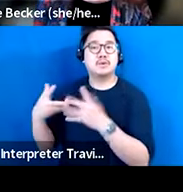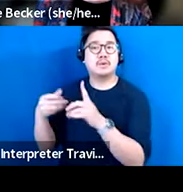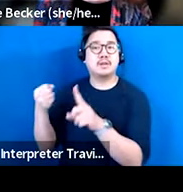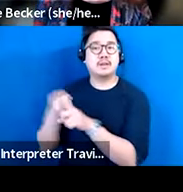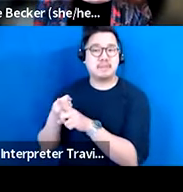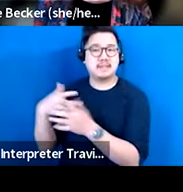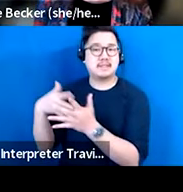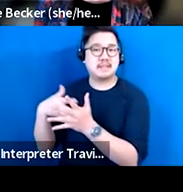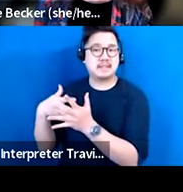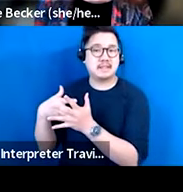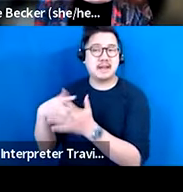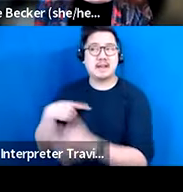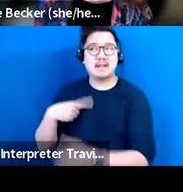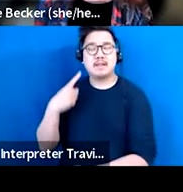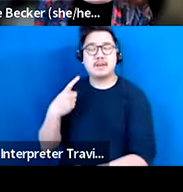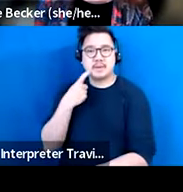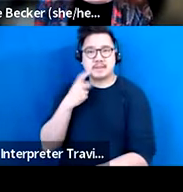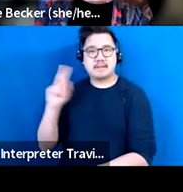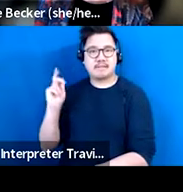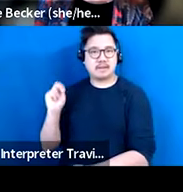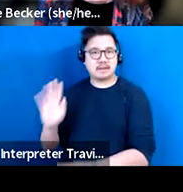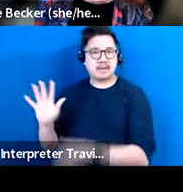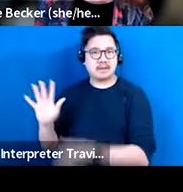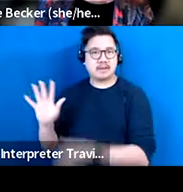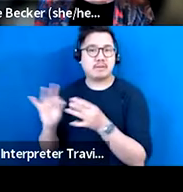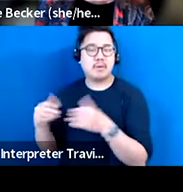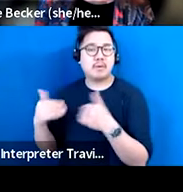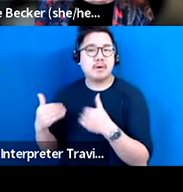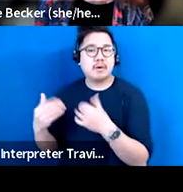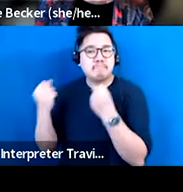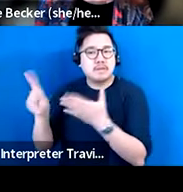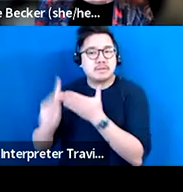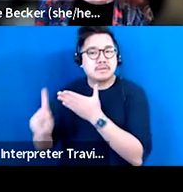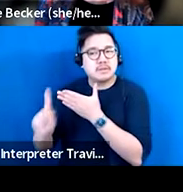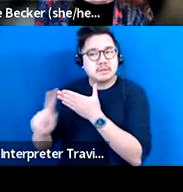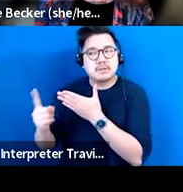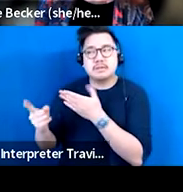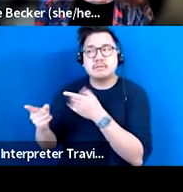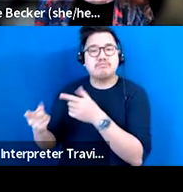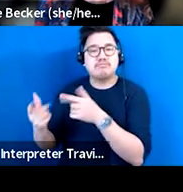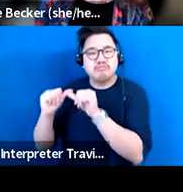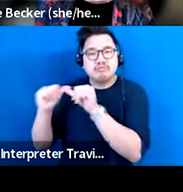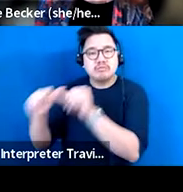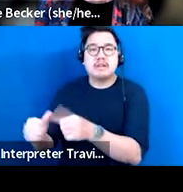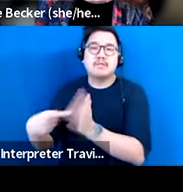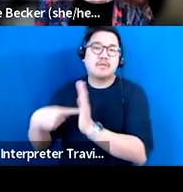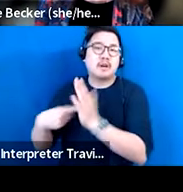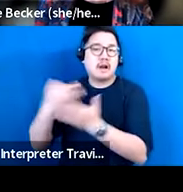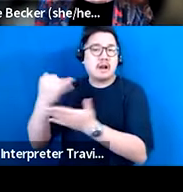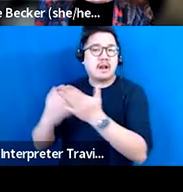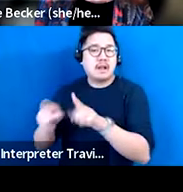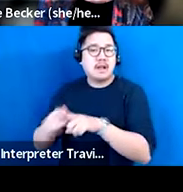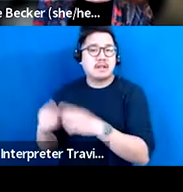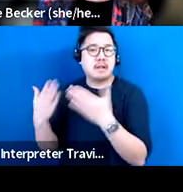themes that she was just touching upon, a lot of the research has continued in those themes in terms of arts as a public good across these